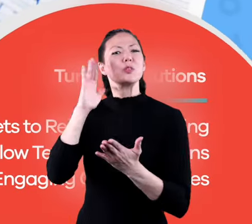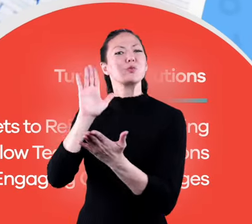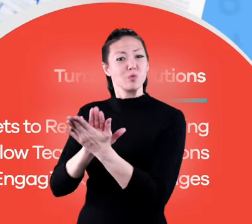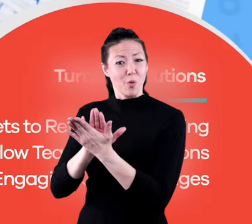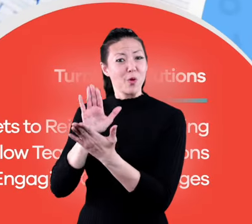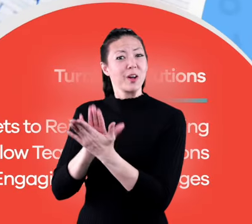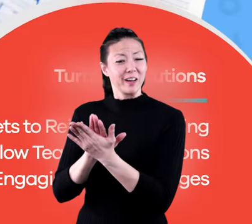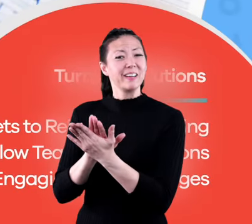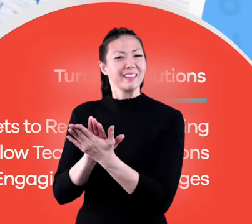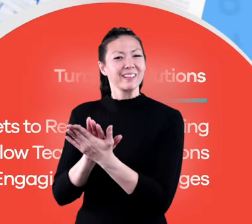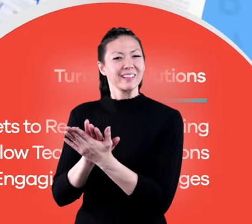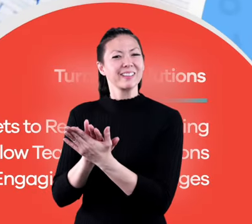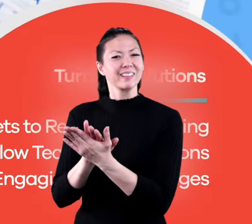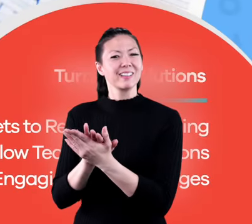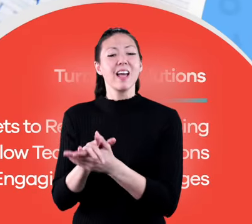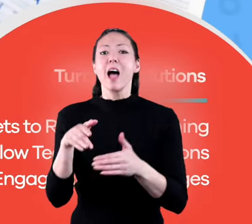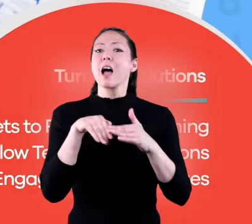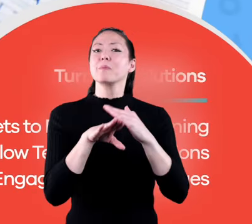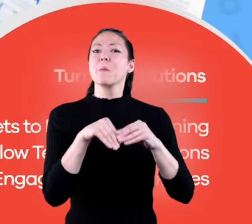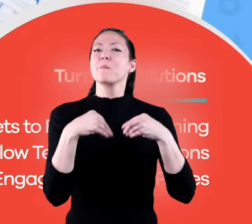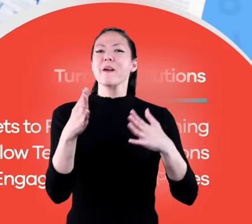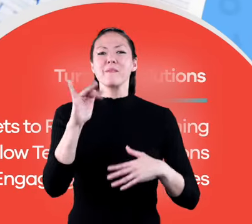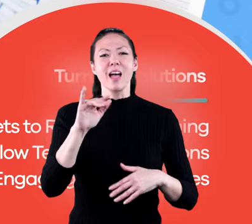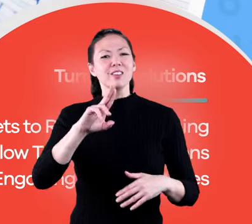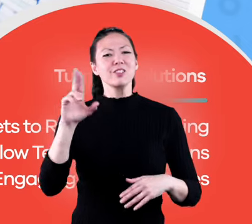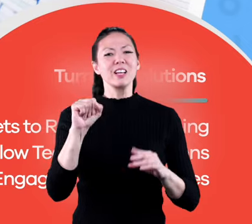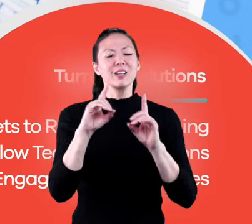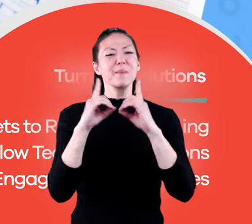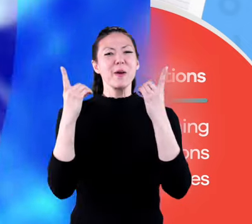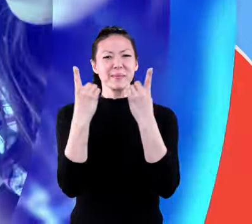solutions for teachers and homeschoolers